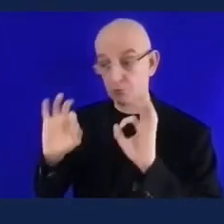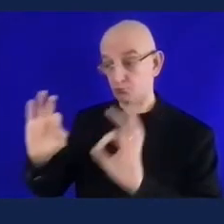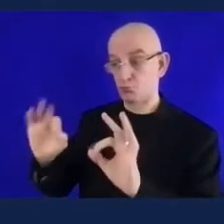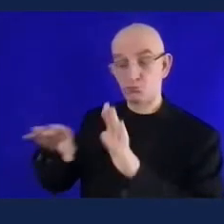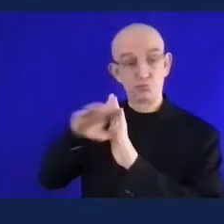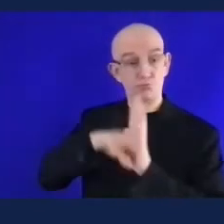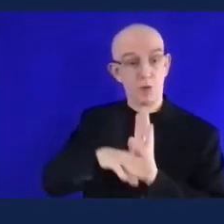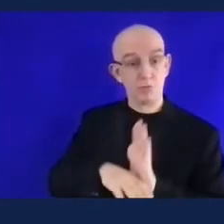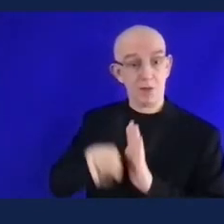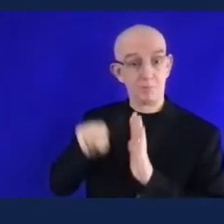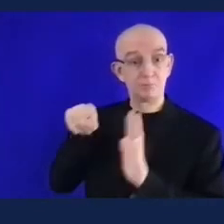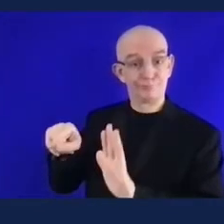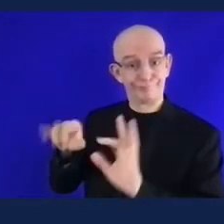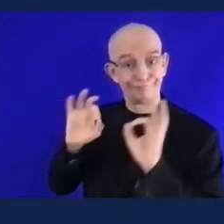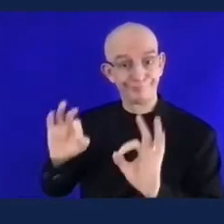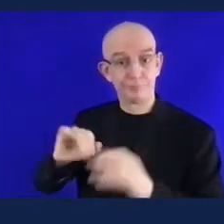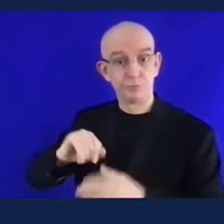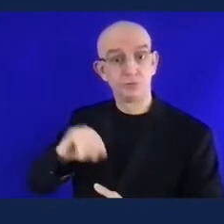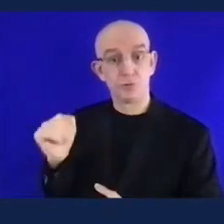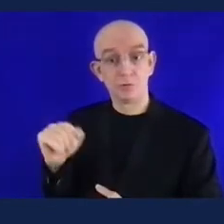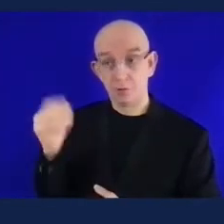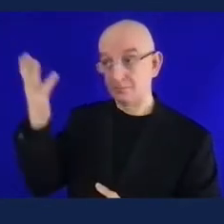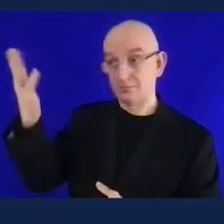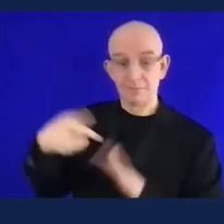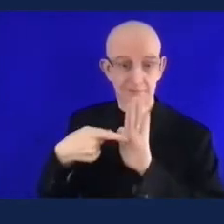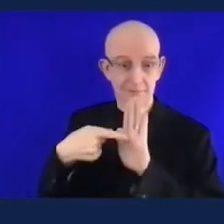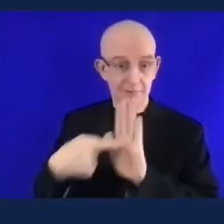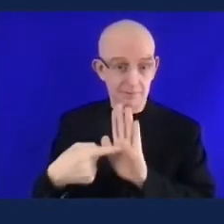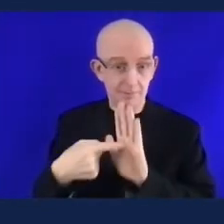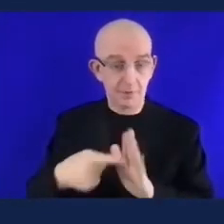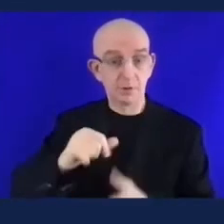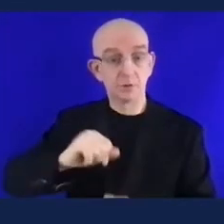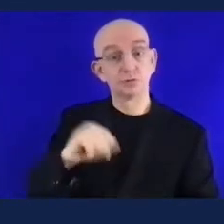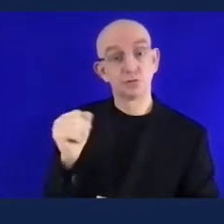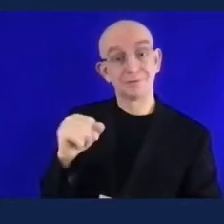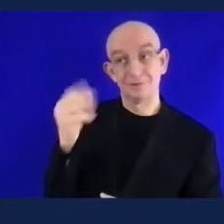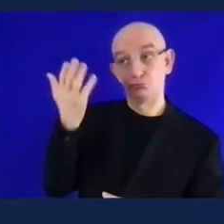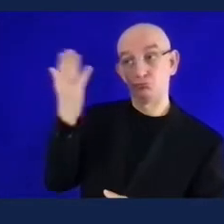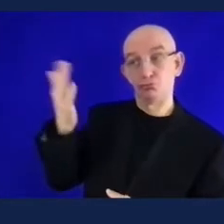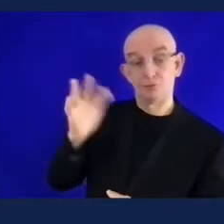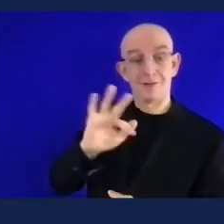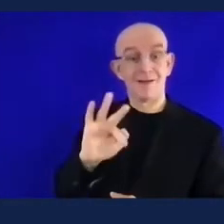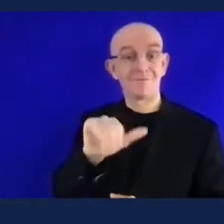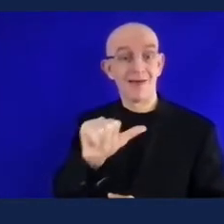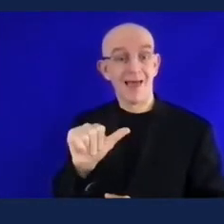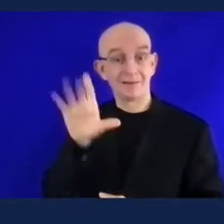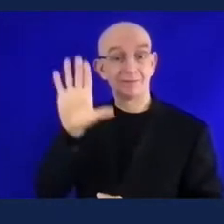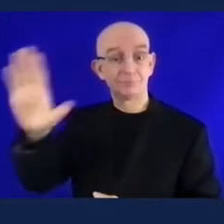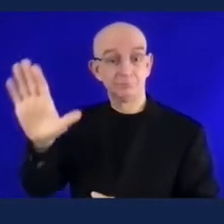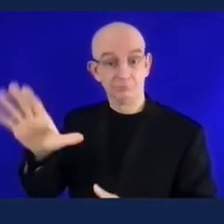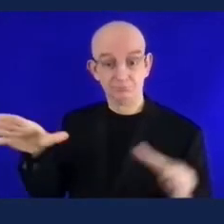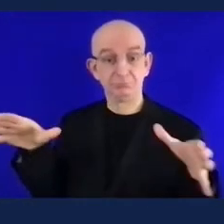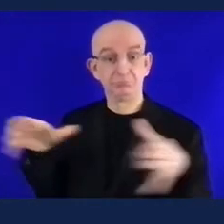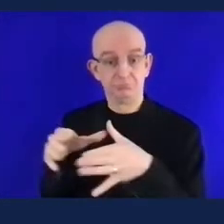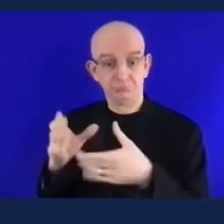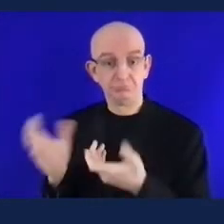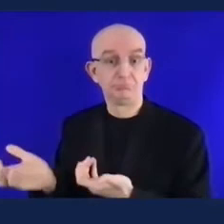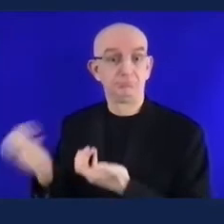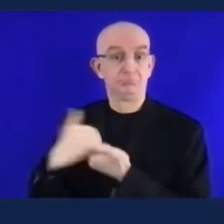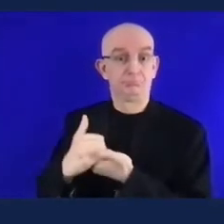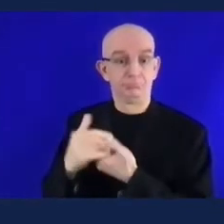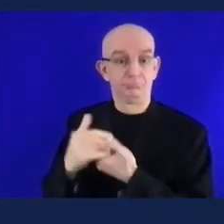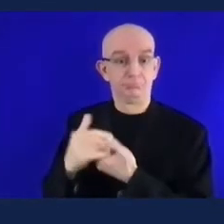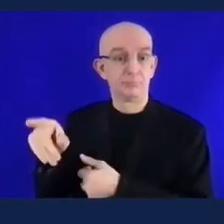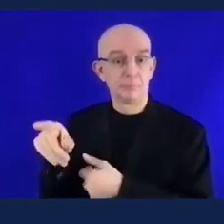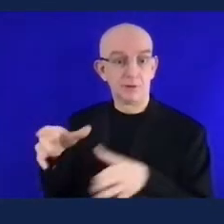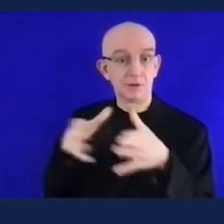who do this and again we can encourage people to look at videos and say west bromwich albion for example i